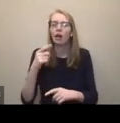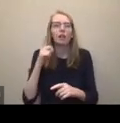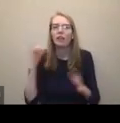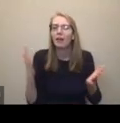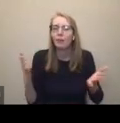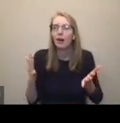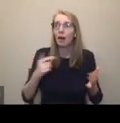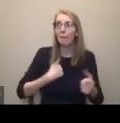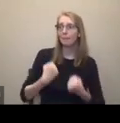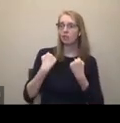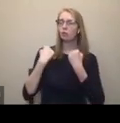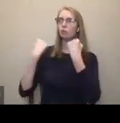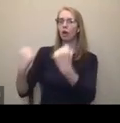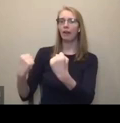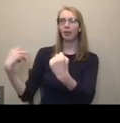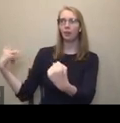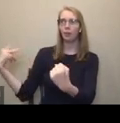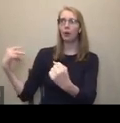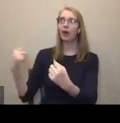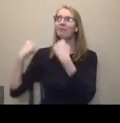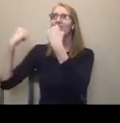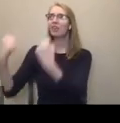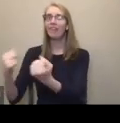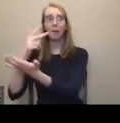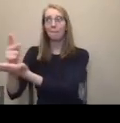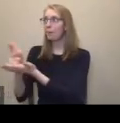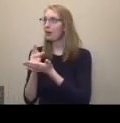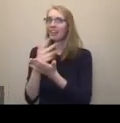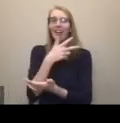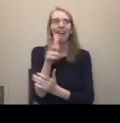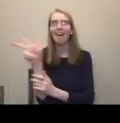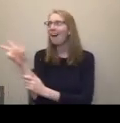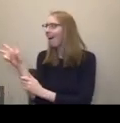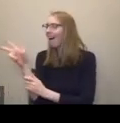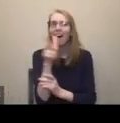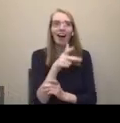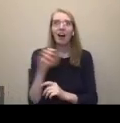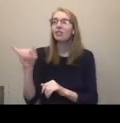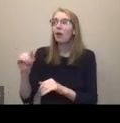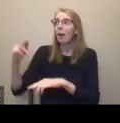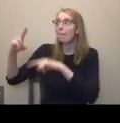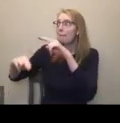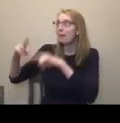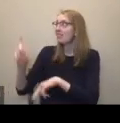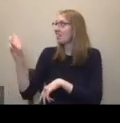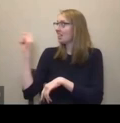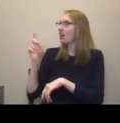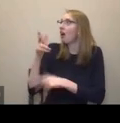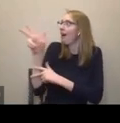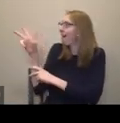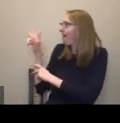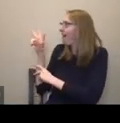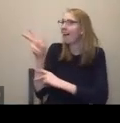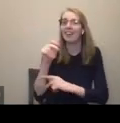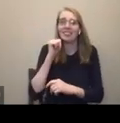parking lot. And here's all the buildings that are around you. So you don't have to worry about what's behind you, you're not going to get mugged or, you know, and here, here's